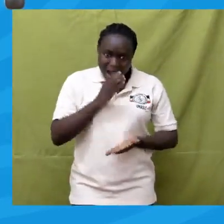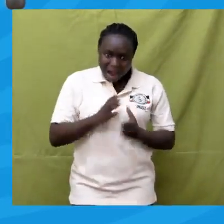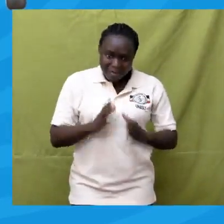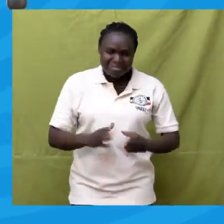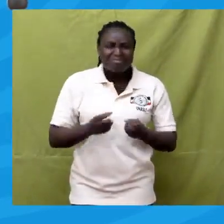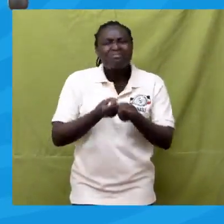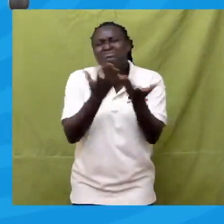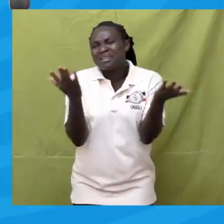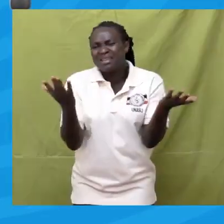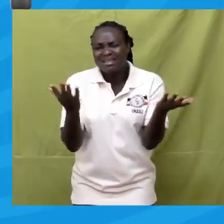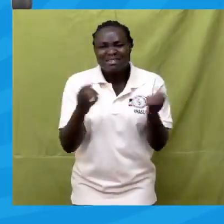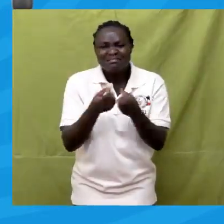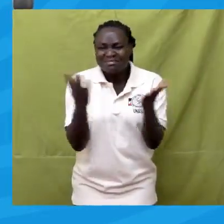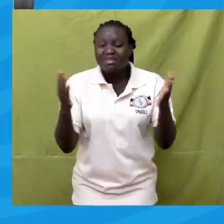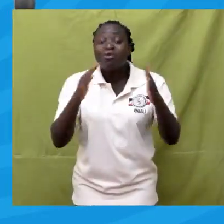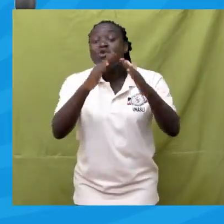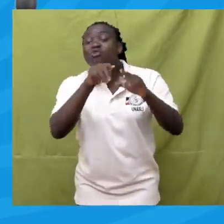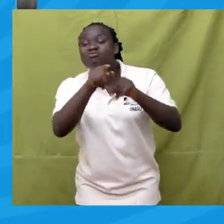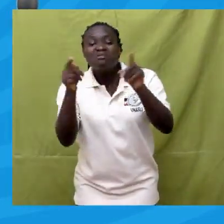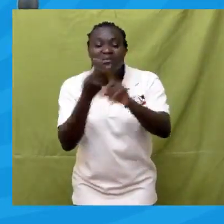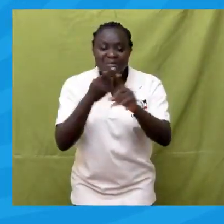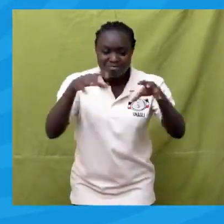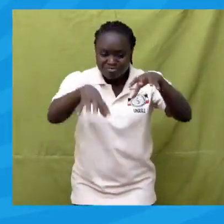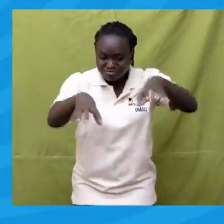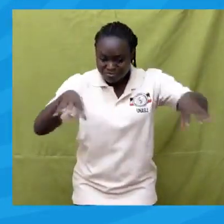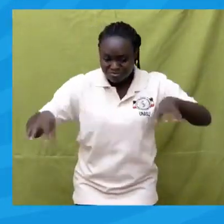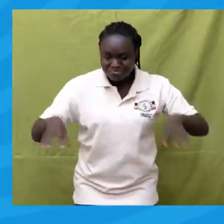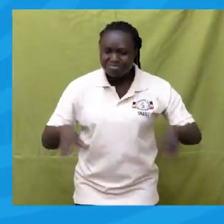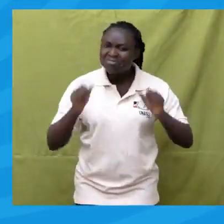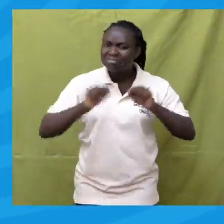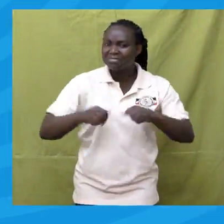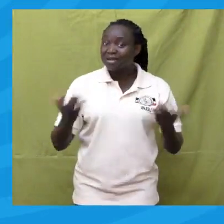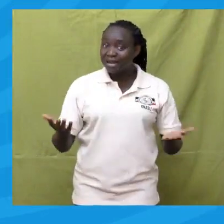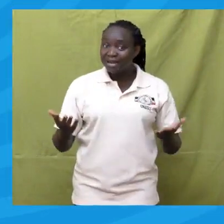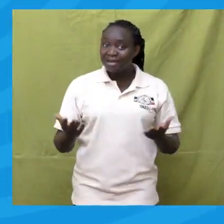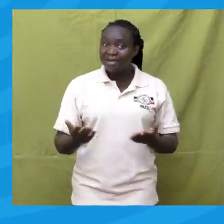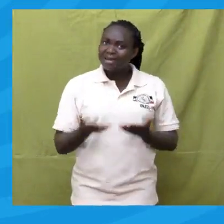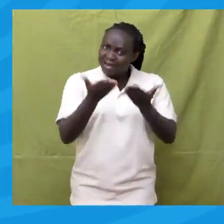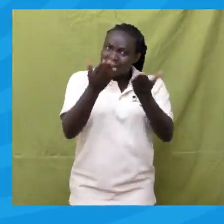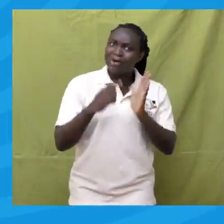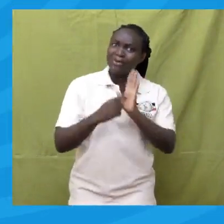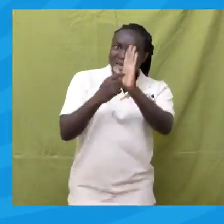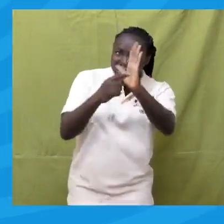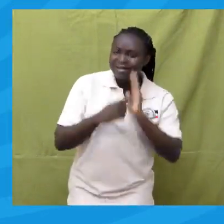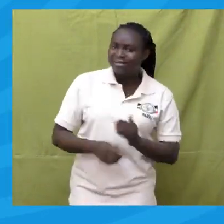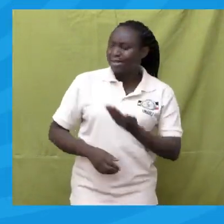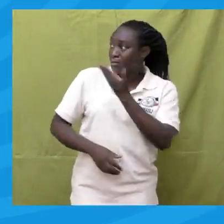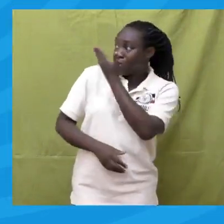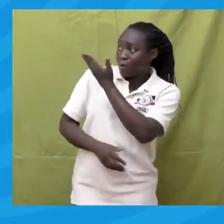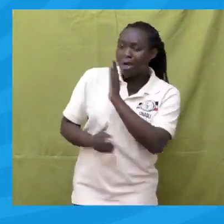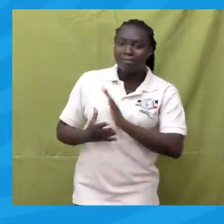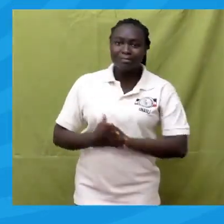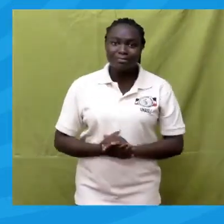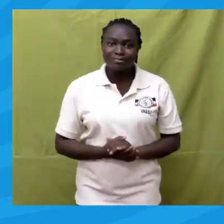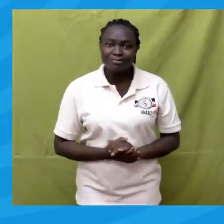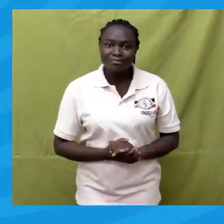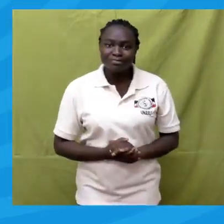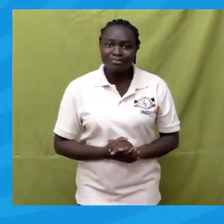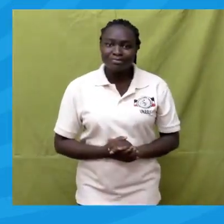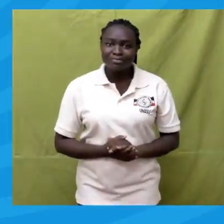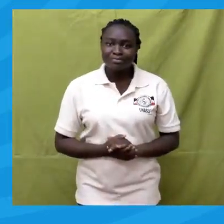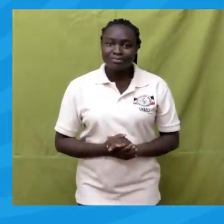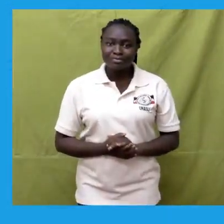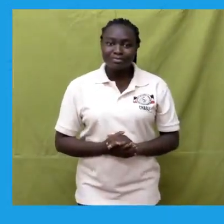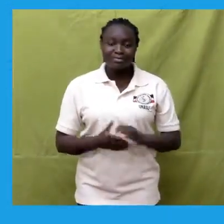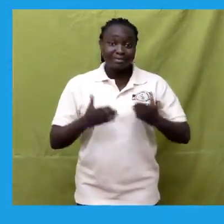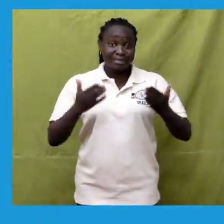and many other things at home. Here is another example. I will